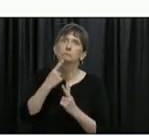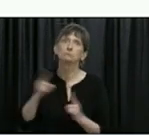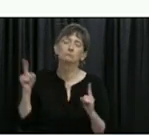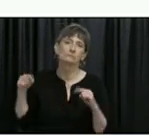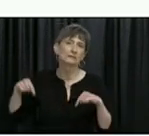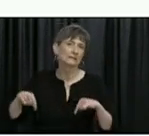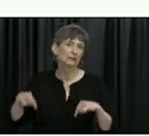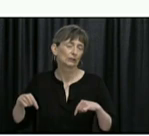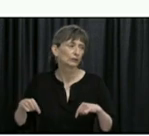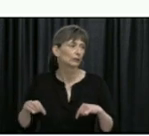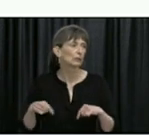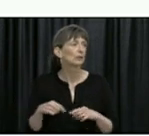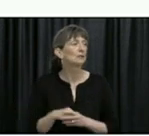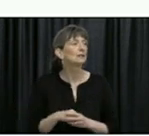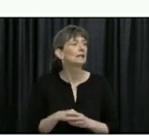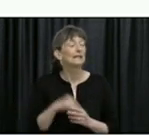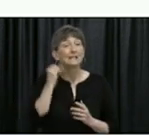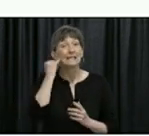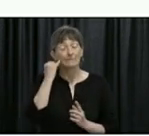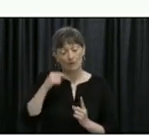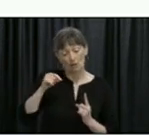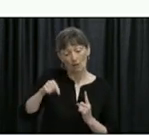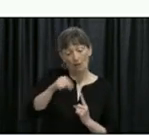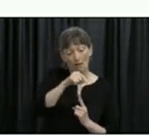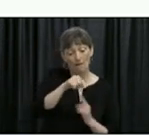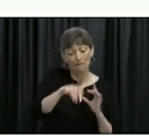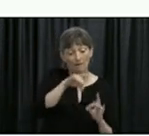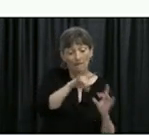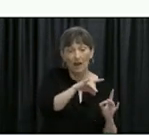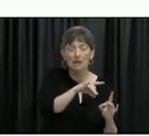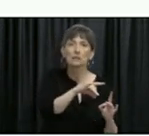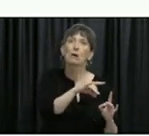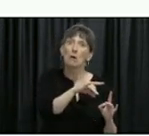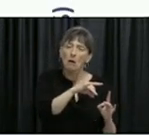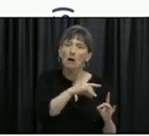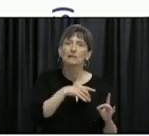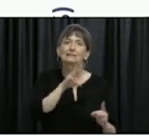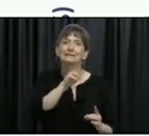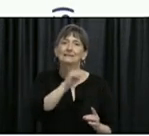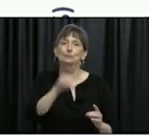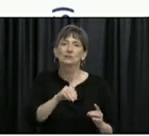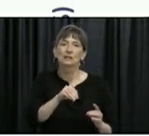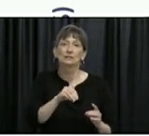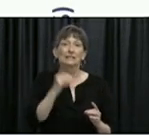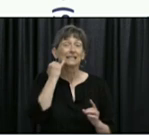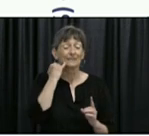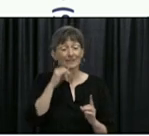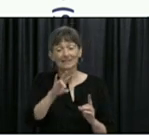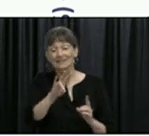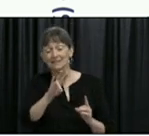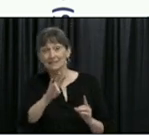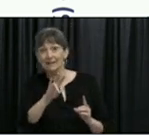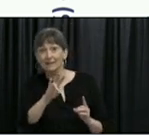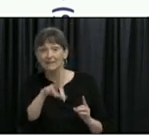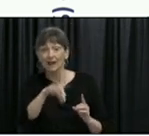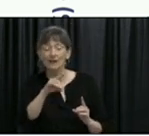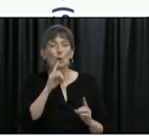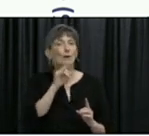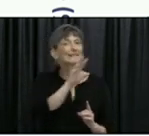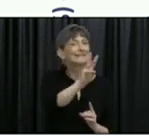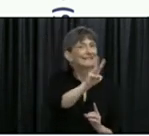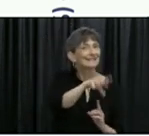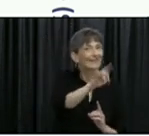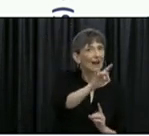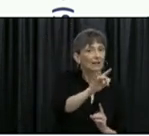individuals, goes down to six out of 10. In other words, 60%. What would happen then? With 60% contact